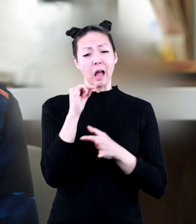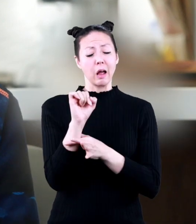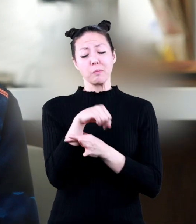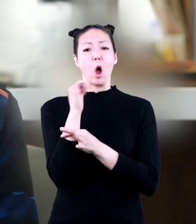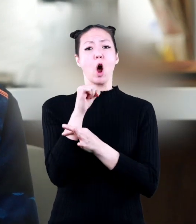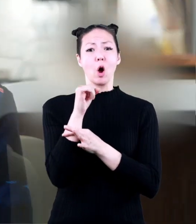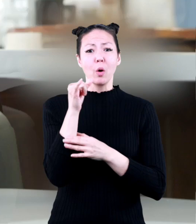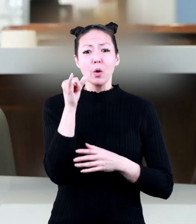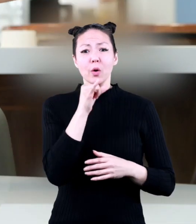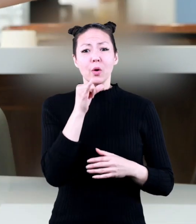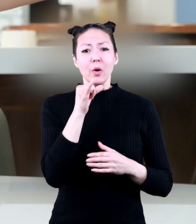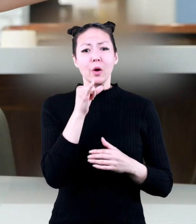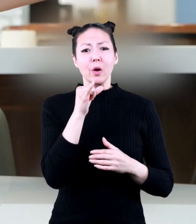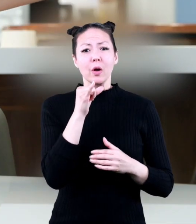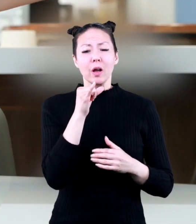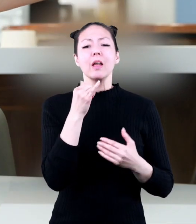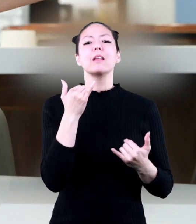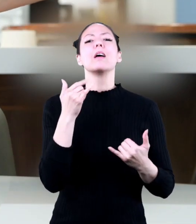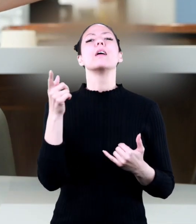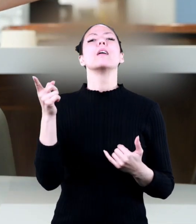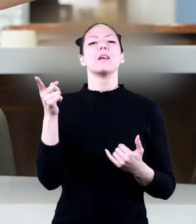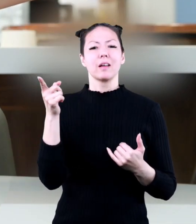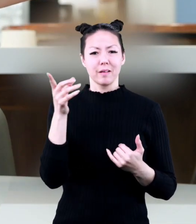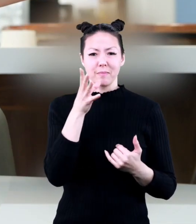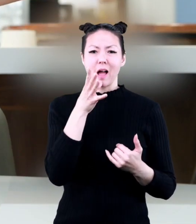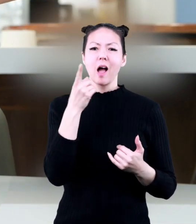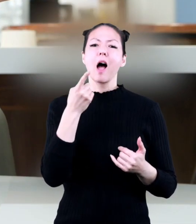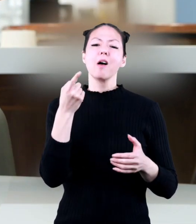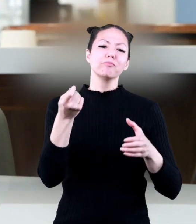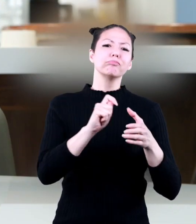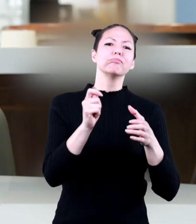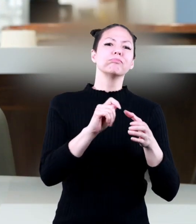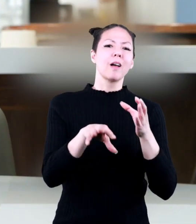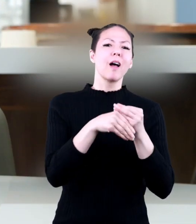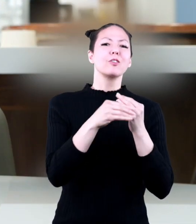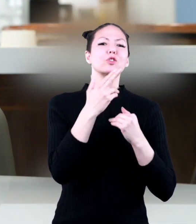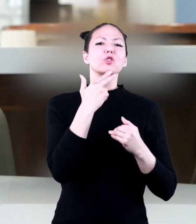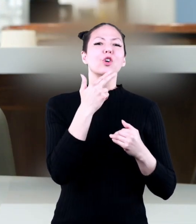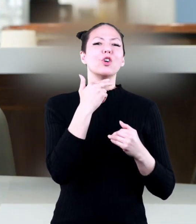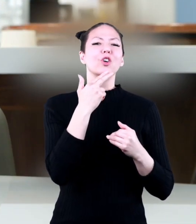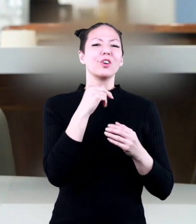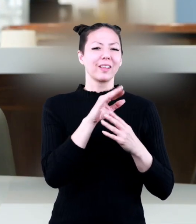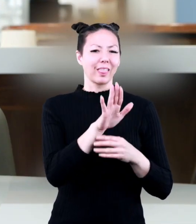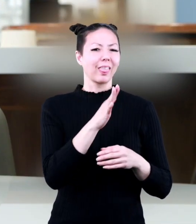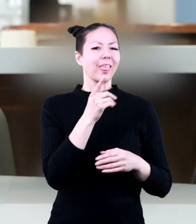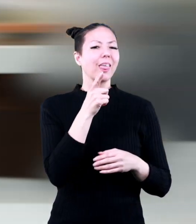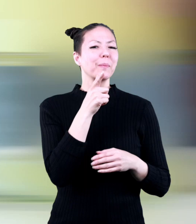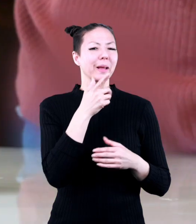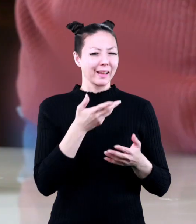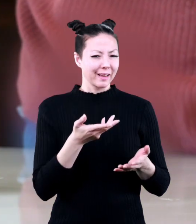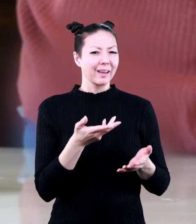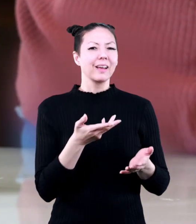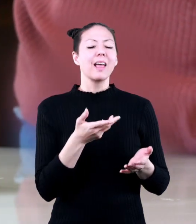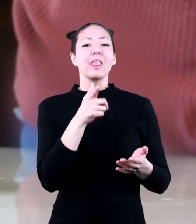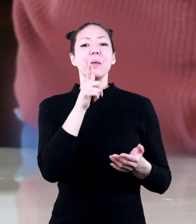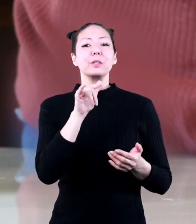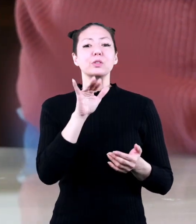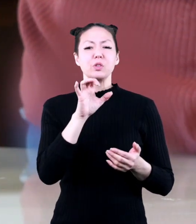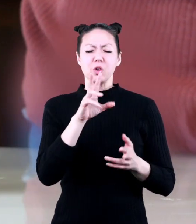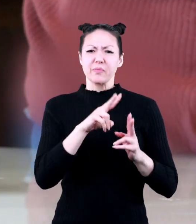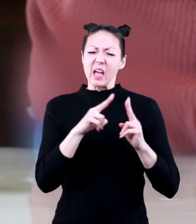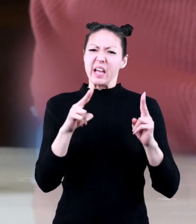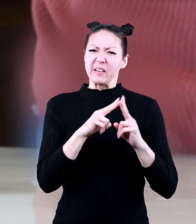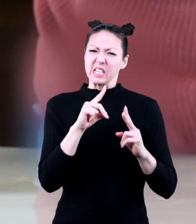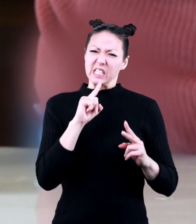sour now he realizes why his mom always puts sugar in his lemonade the lemon juice